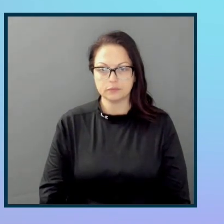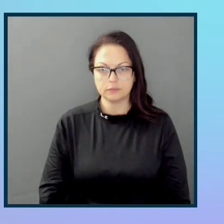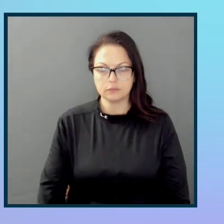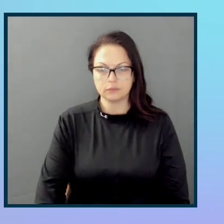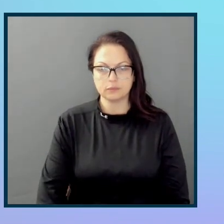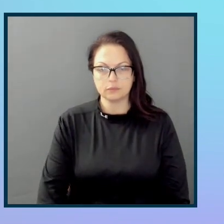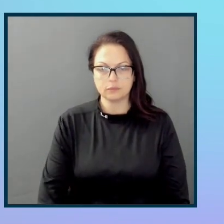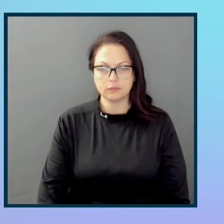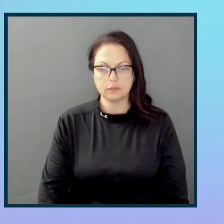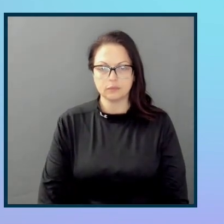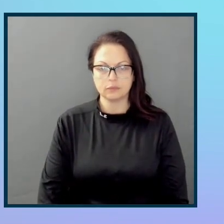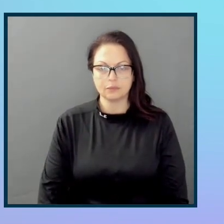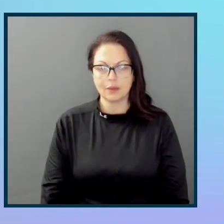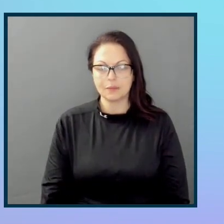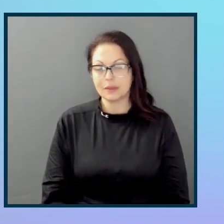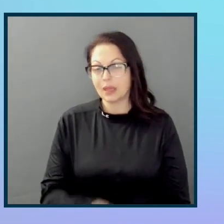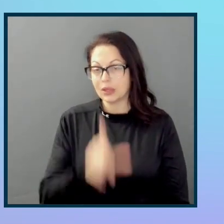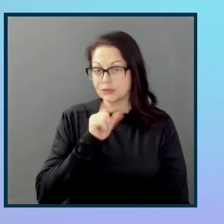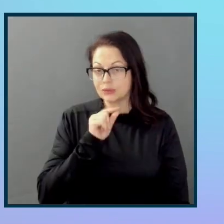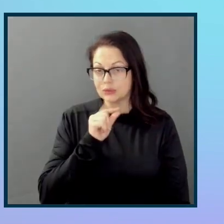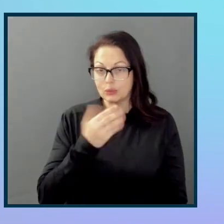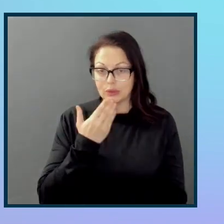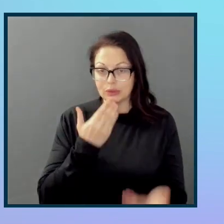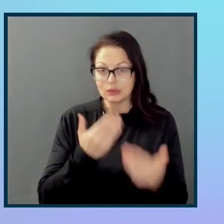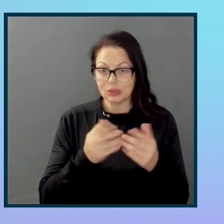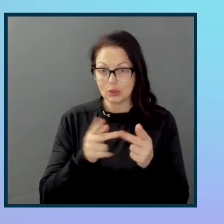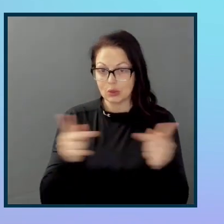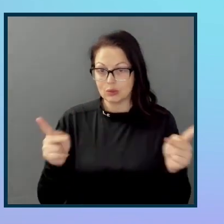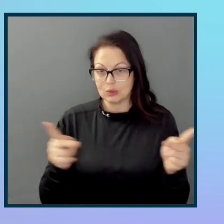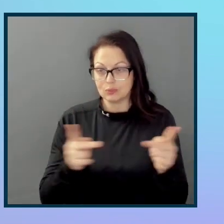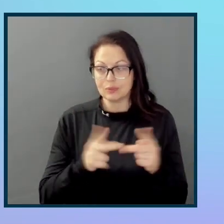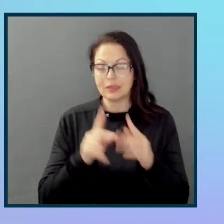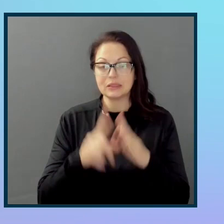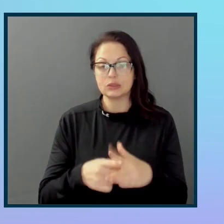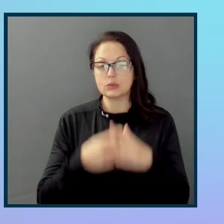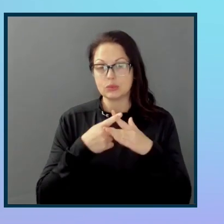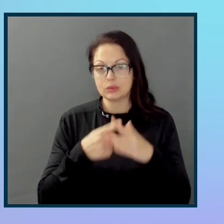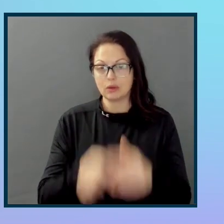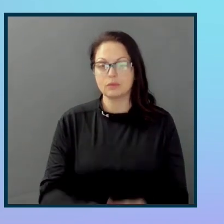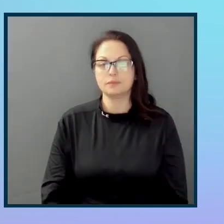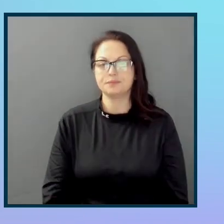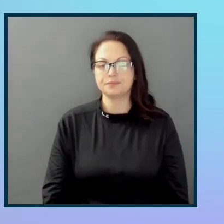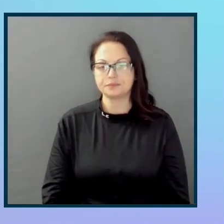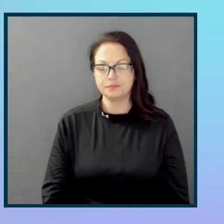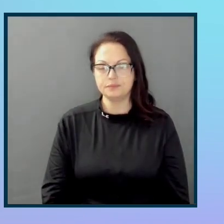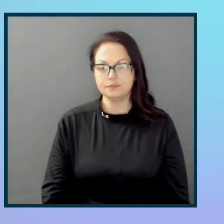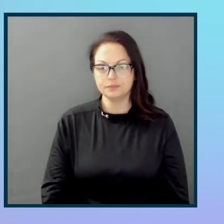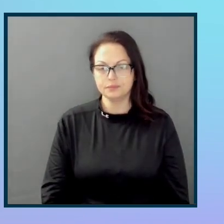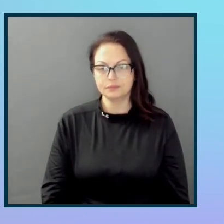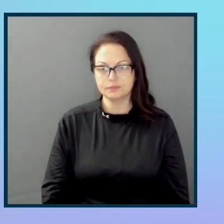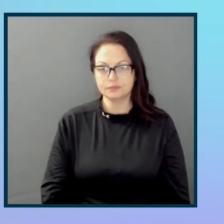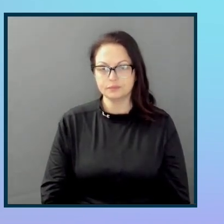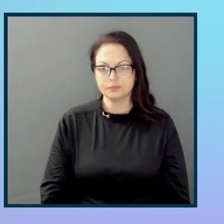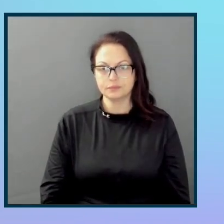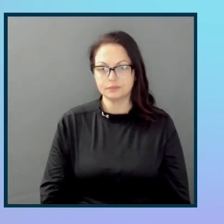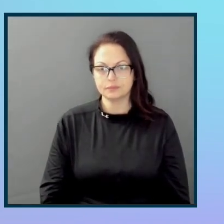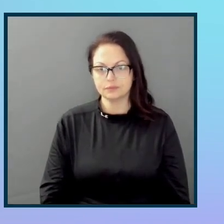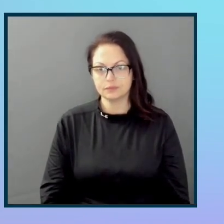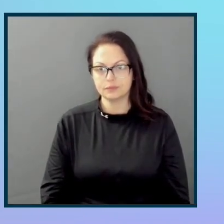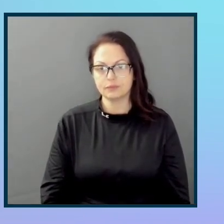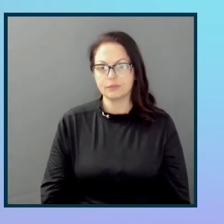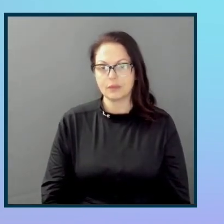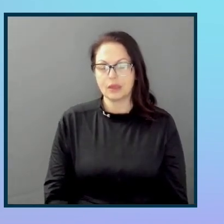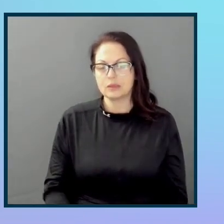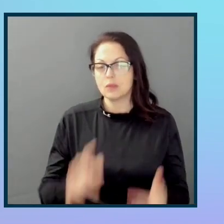I mean, Twitter is a good place to start. There are lots of people on there. There is notionally a web accessibility